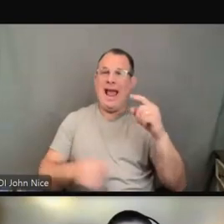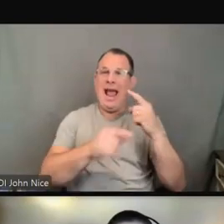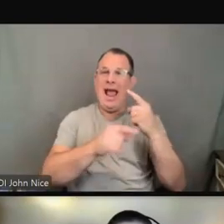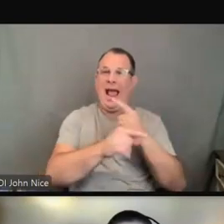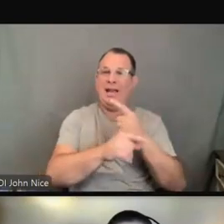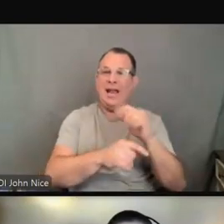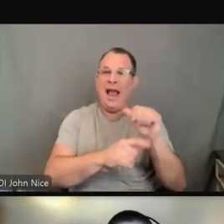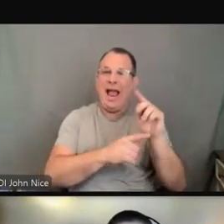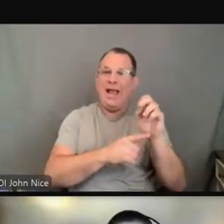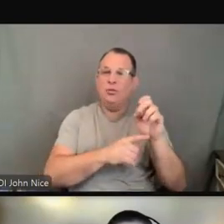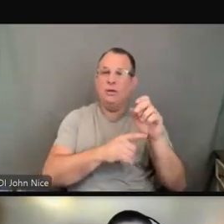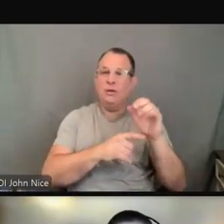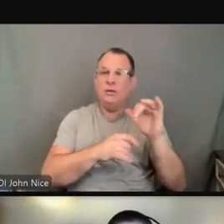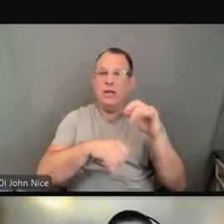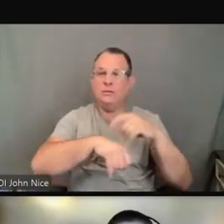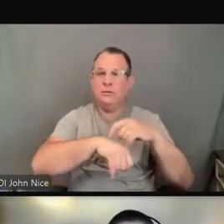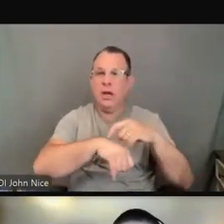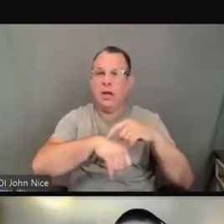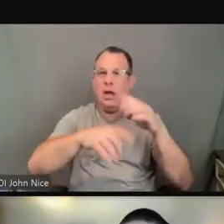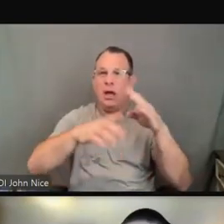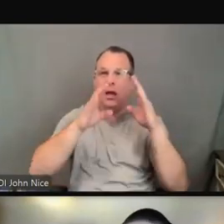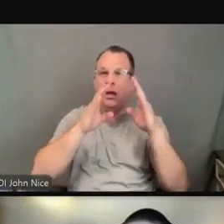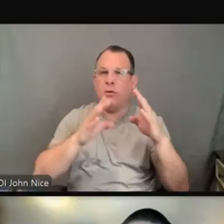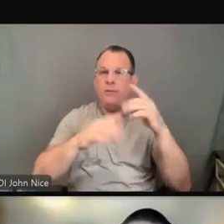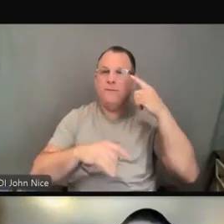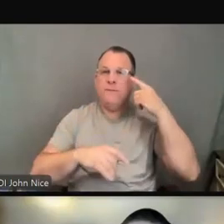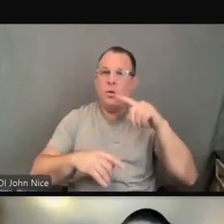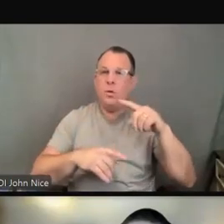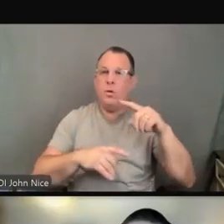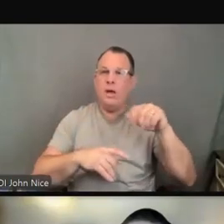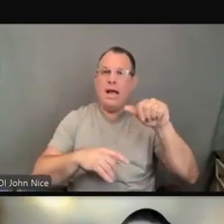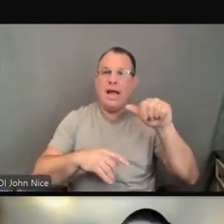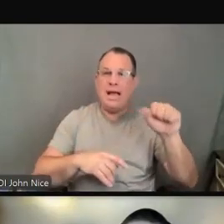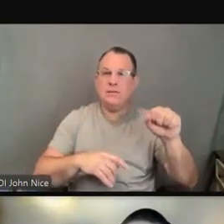should be taken care of or maintenance or replacement of?